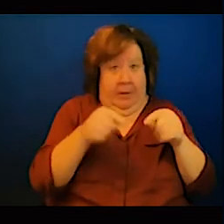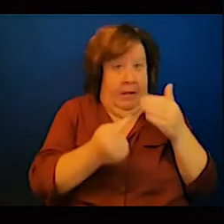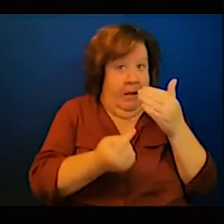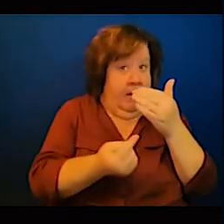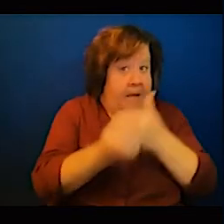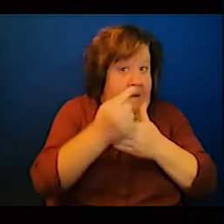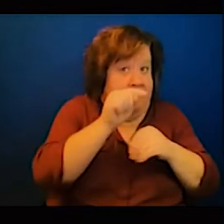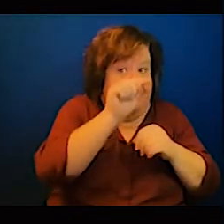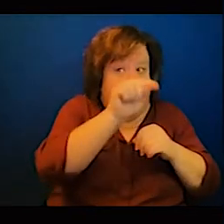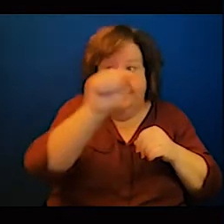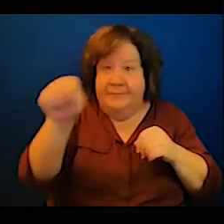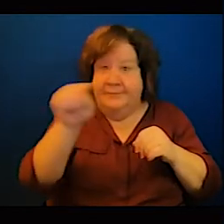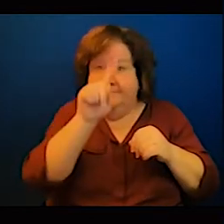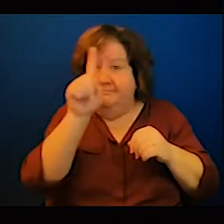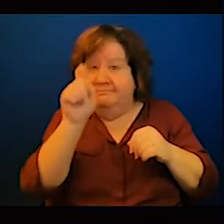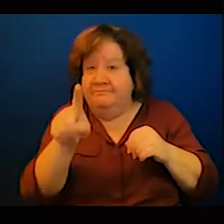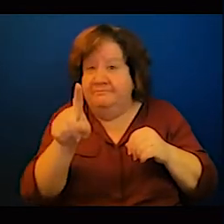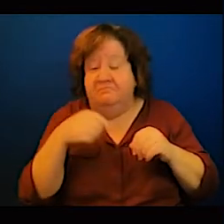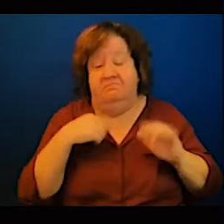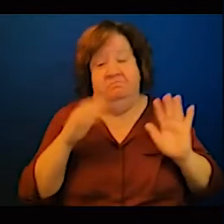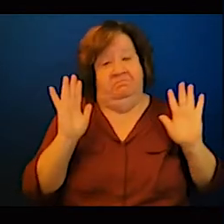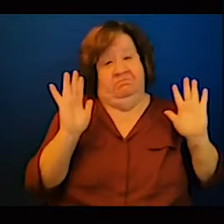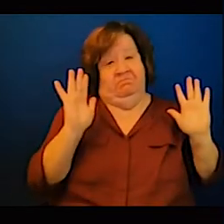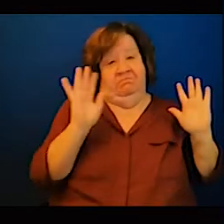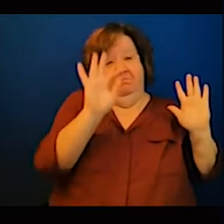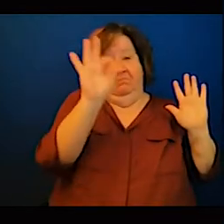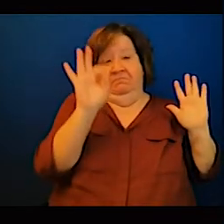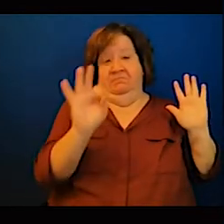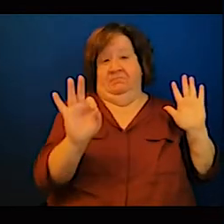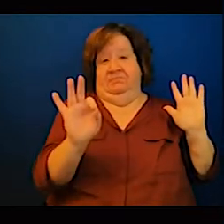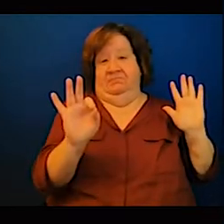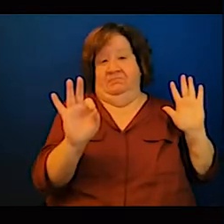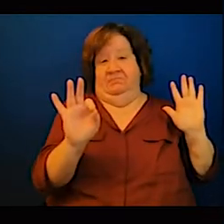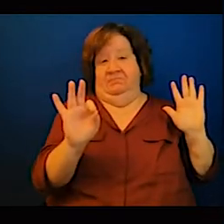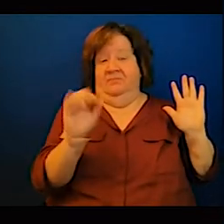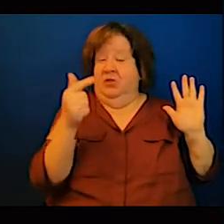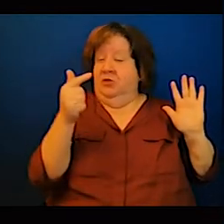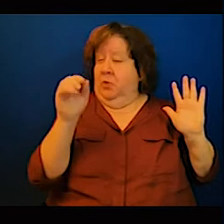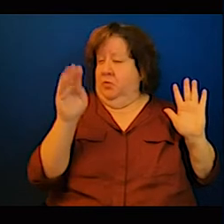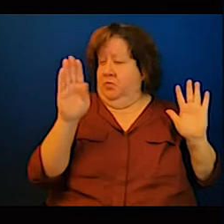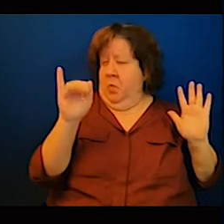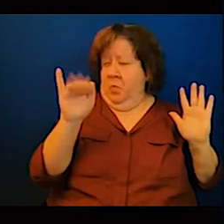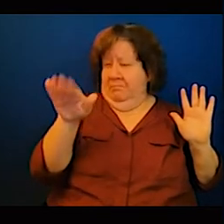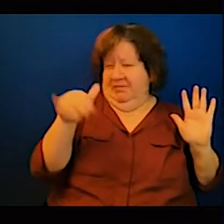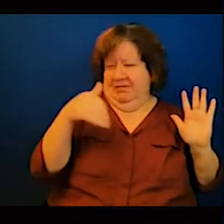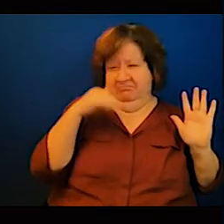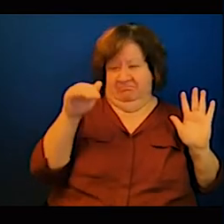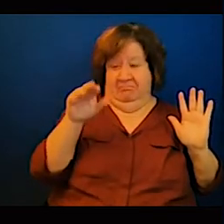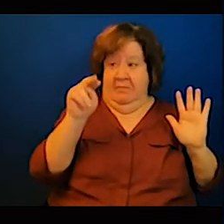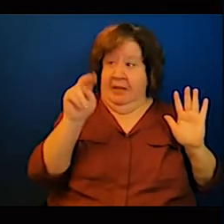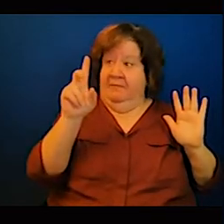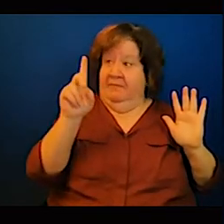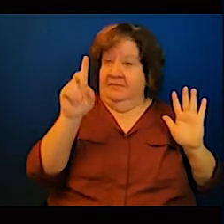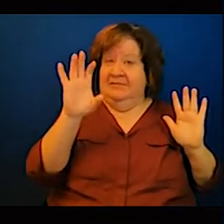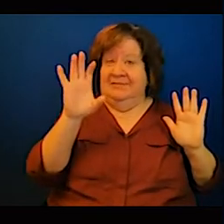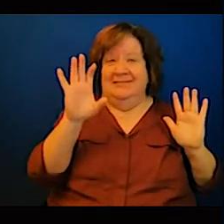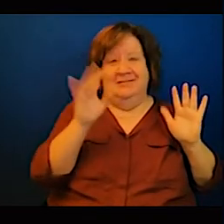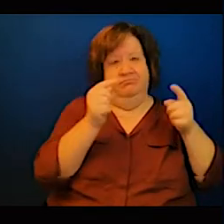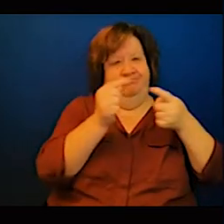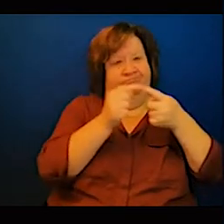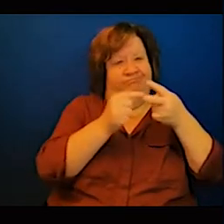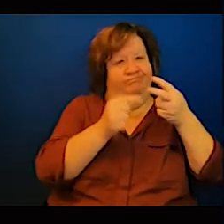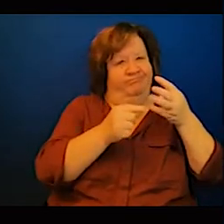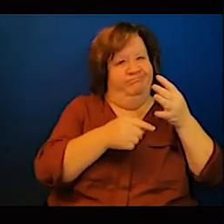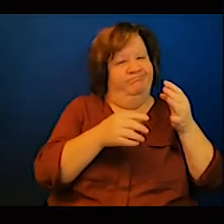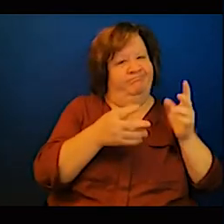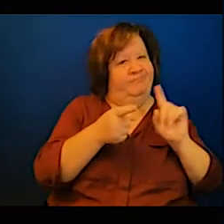so these sectors are going to come up with their actions and mitigation measures are going to be put in place and mitigation actions and the quantities